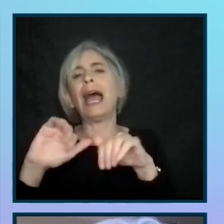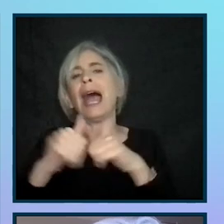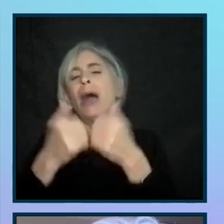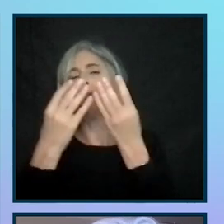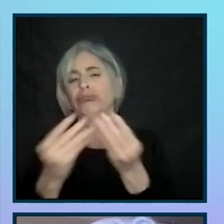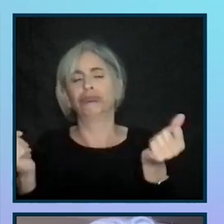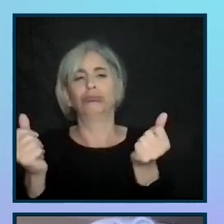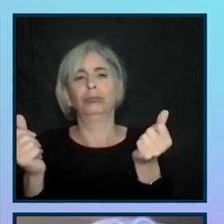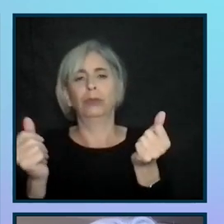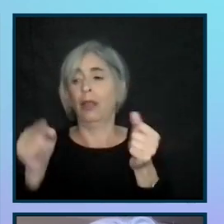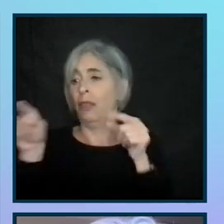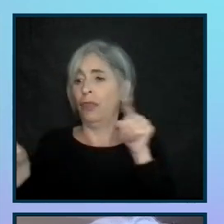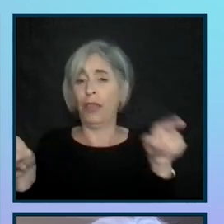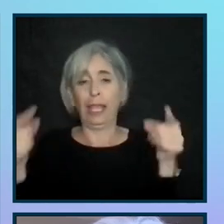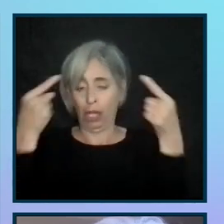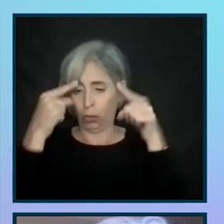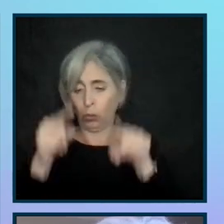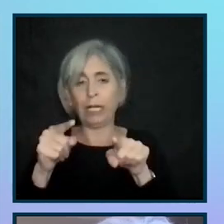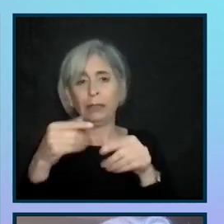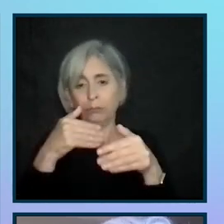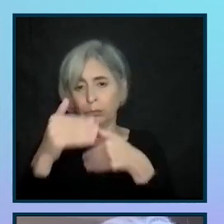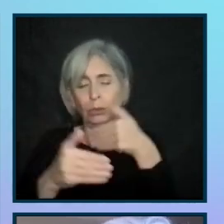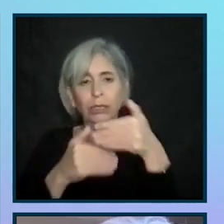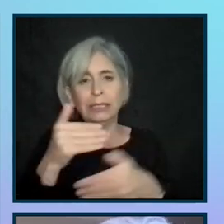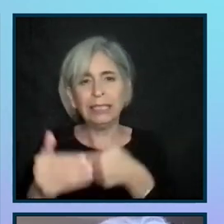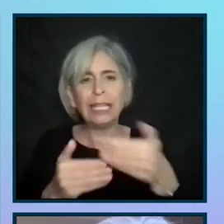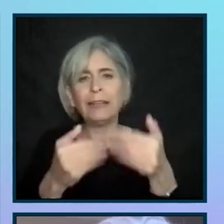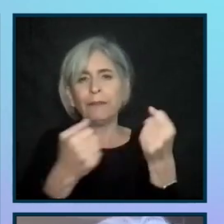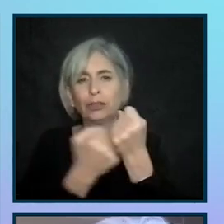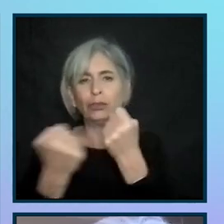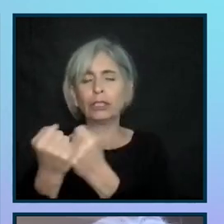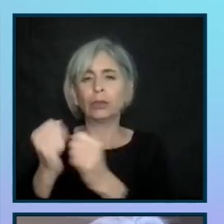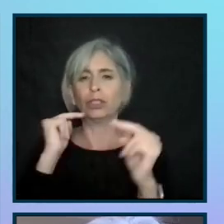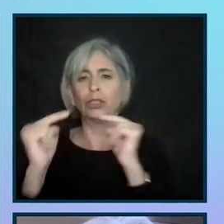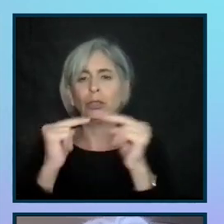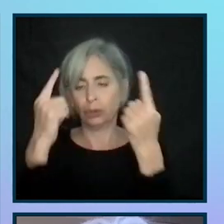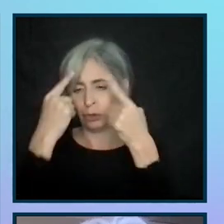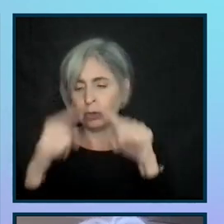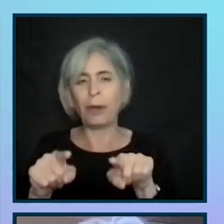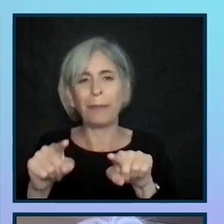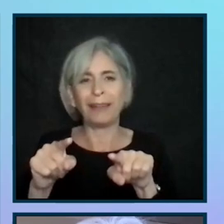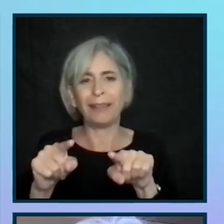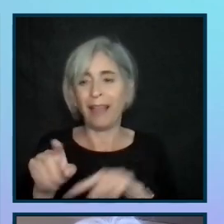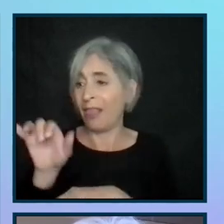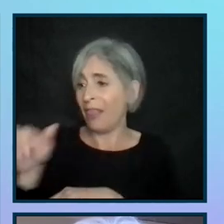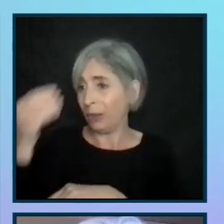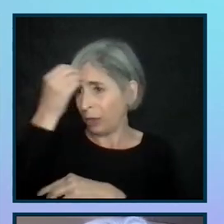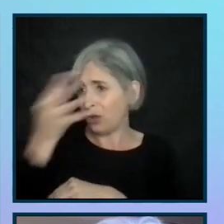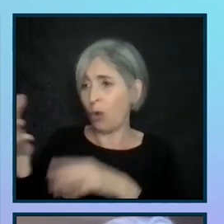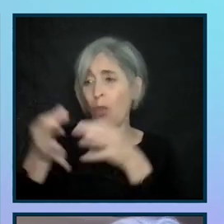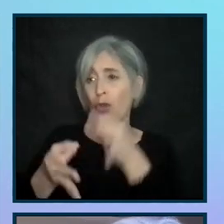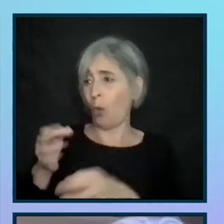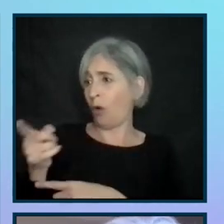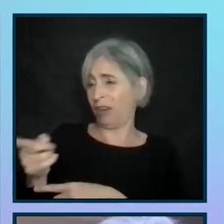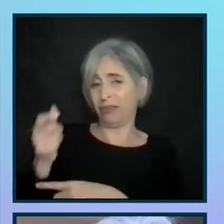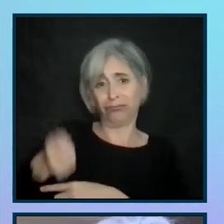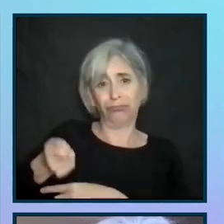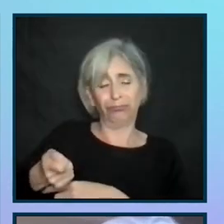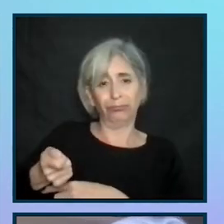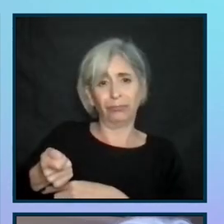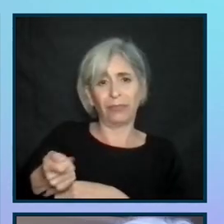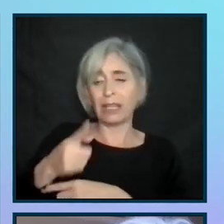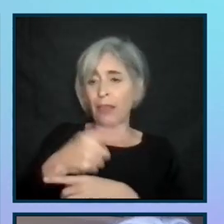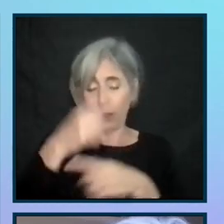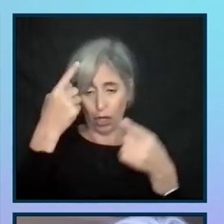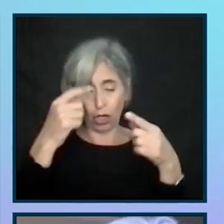the parties have agreed to proceed under the terms of a structured negotiation agreement. That's what they told the court. The structured negotiation